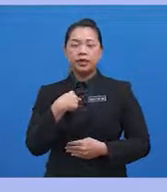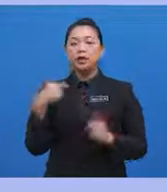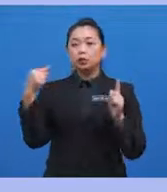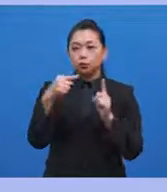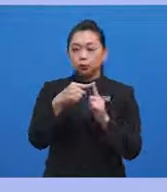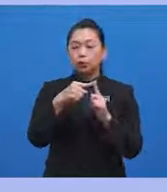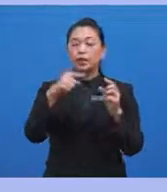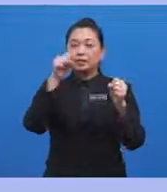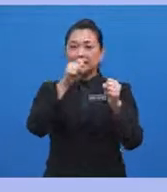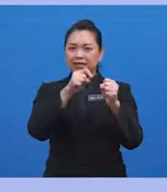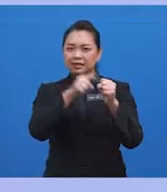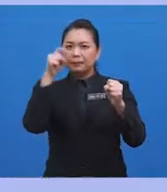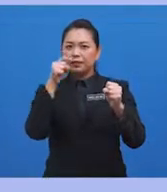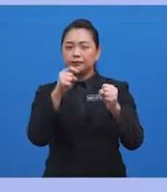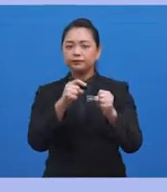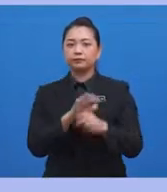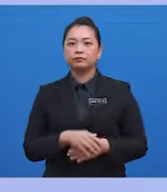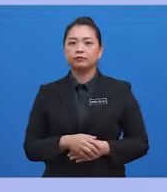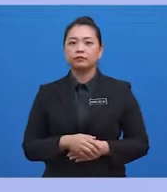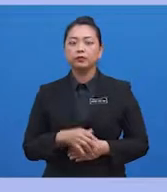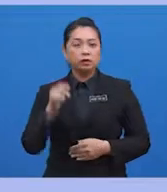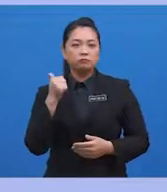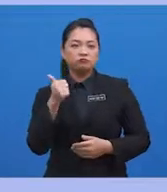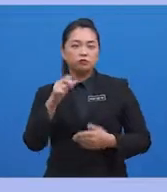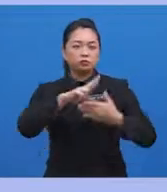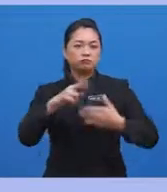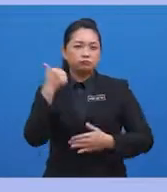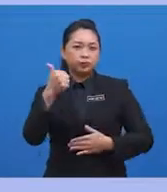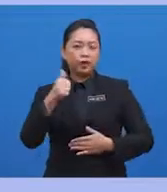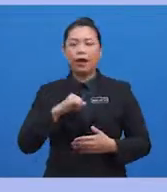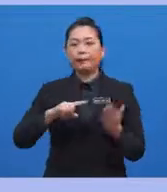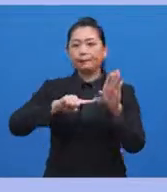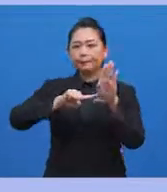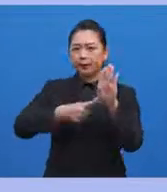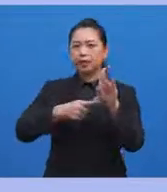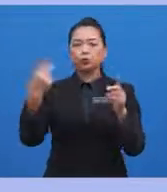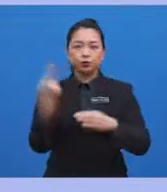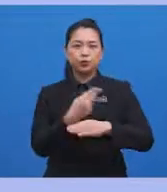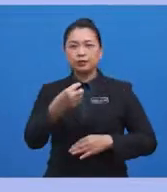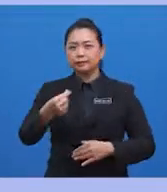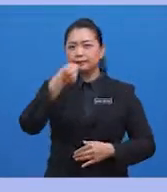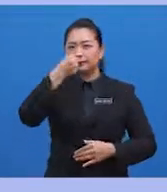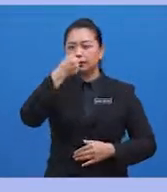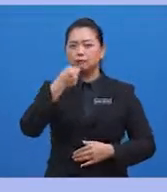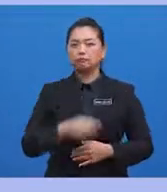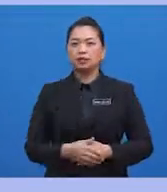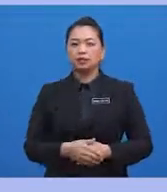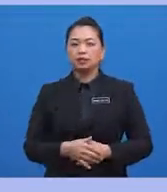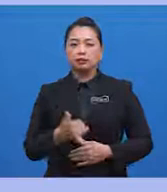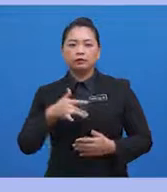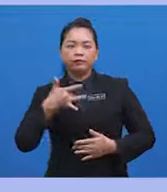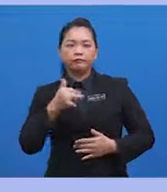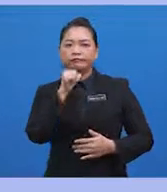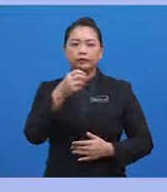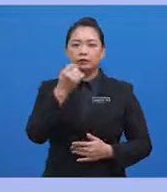available in sample form. The result was perfect. I began using the pills rather innocently whenever I needed a